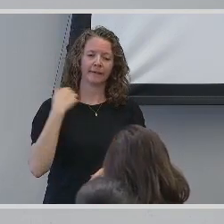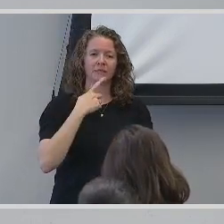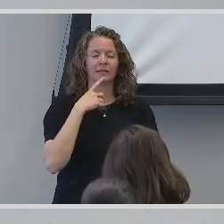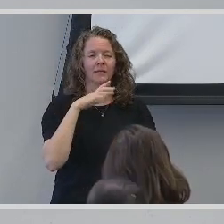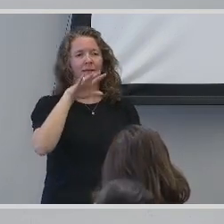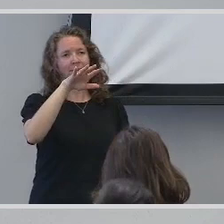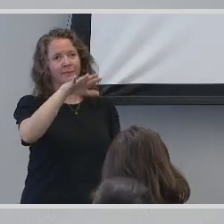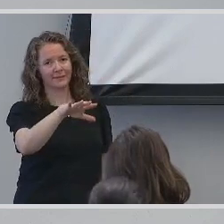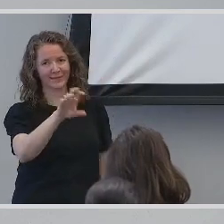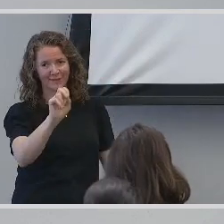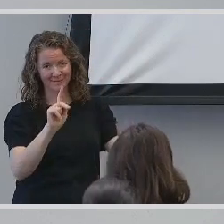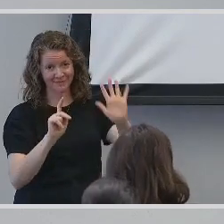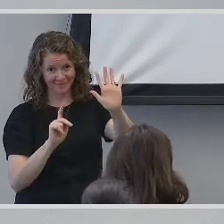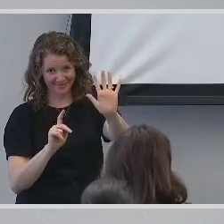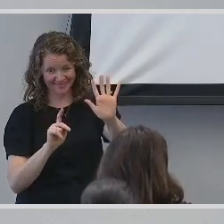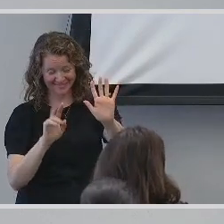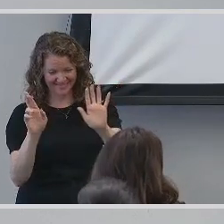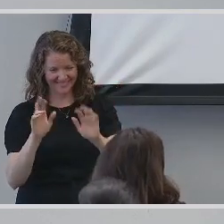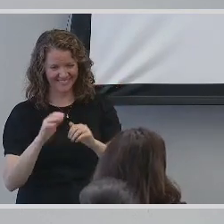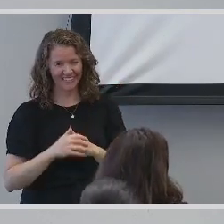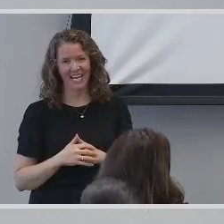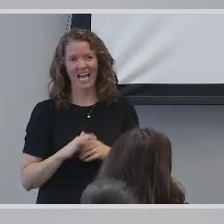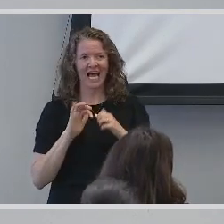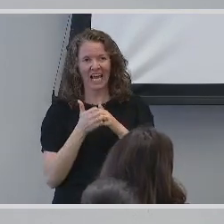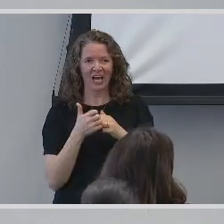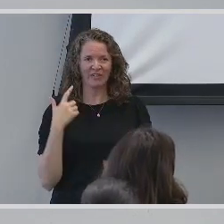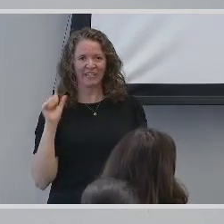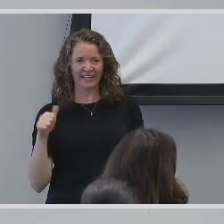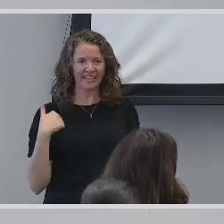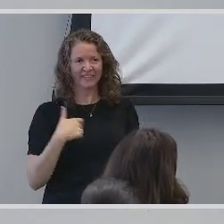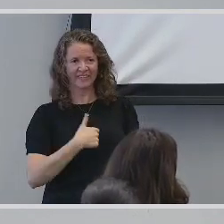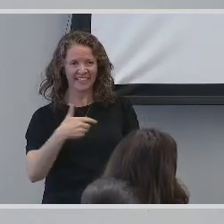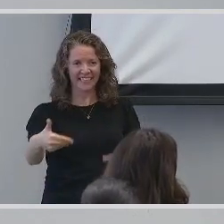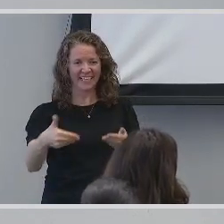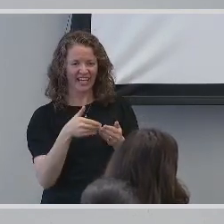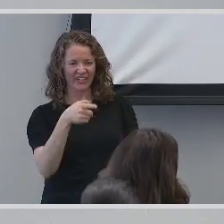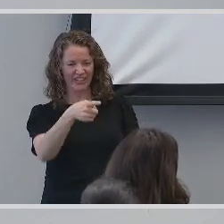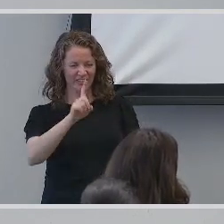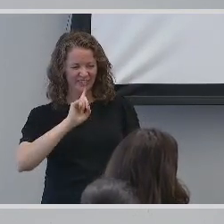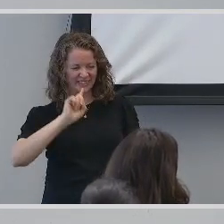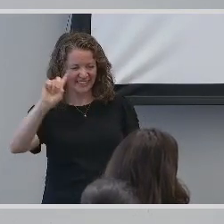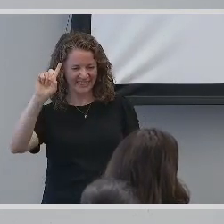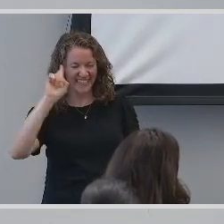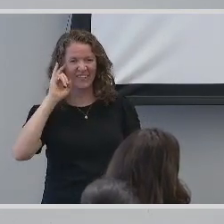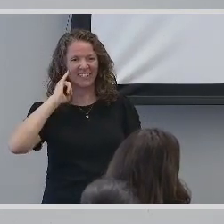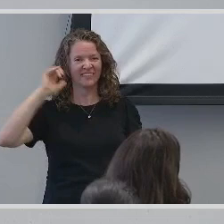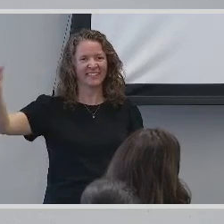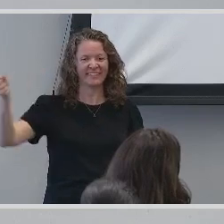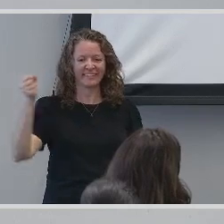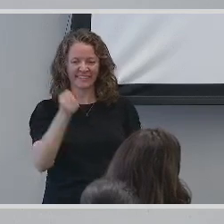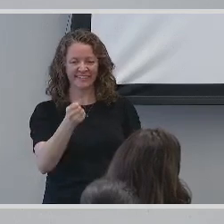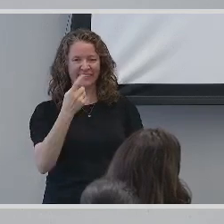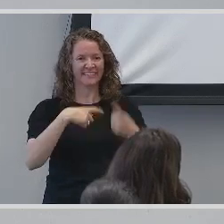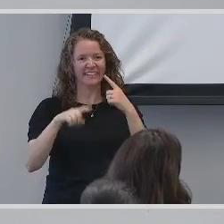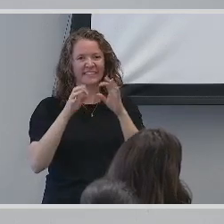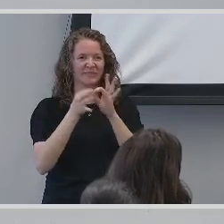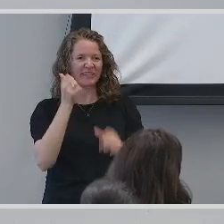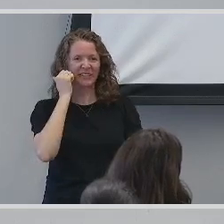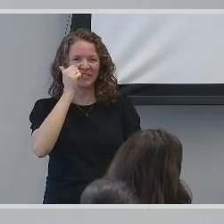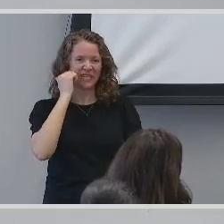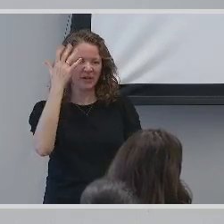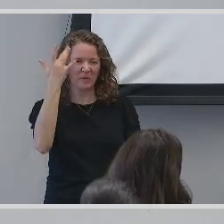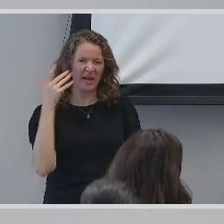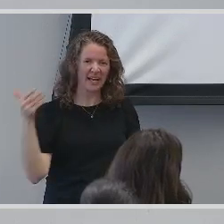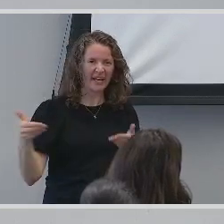Okay, brace yourselves. How can we hire you? You are deaf. And if you have to hire a sign language interpreter every day, why should we